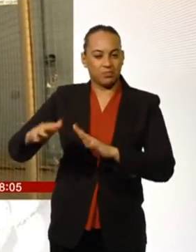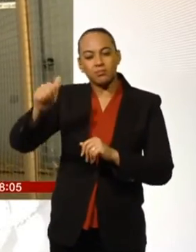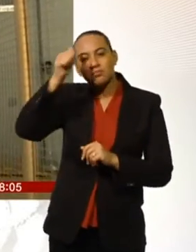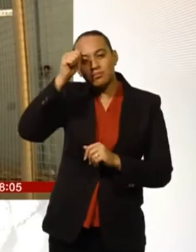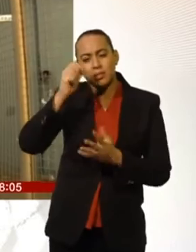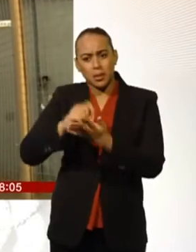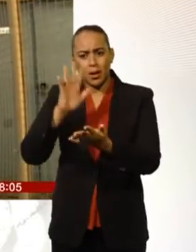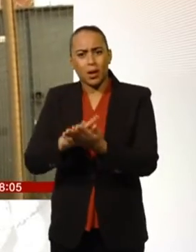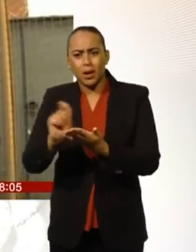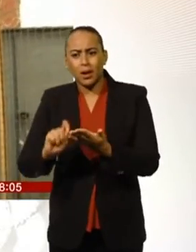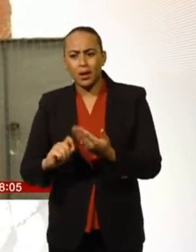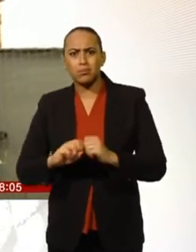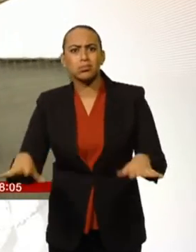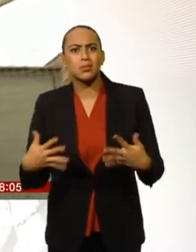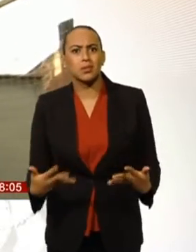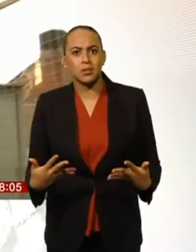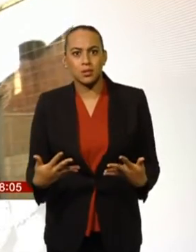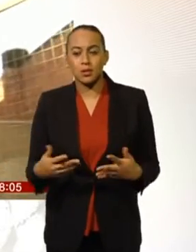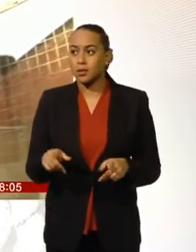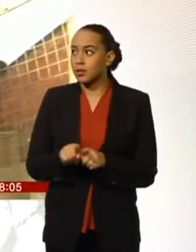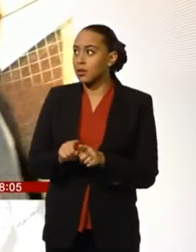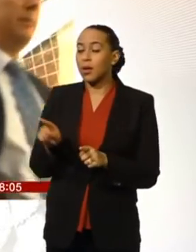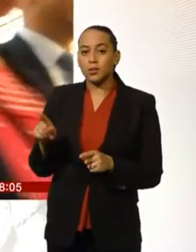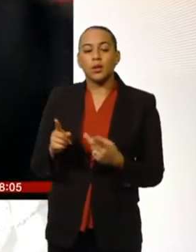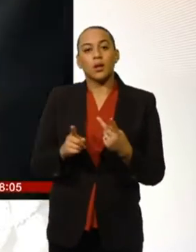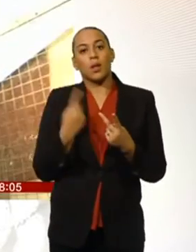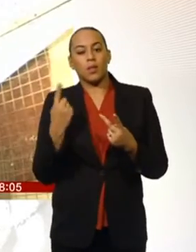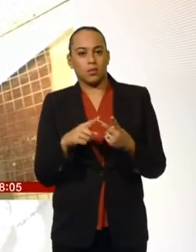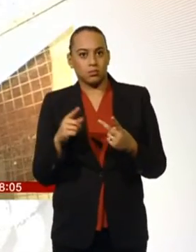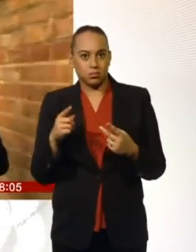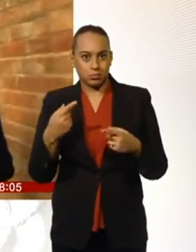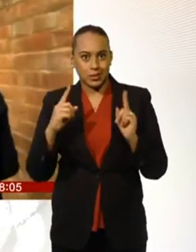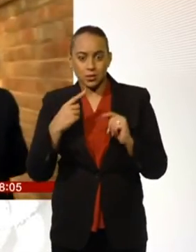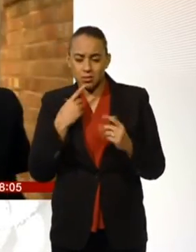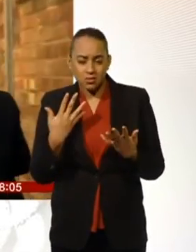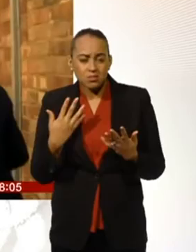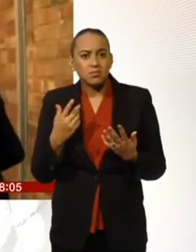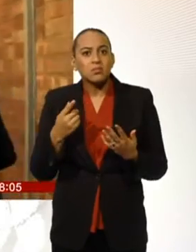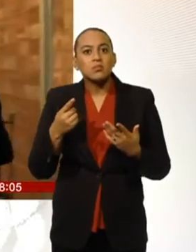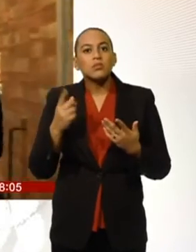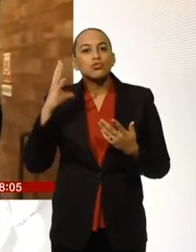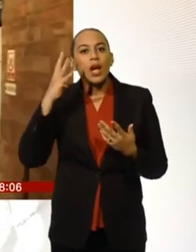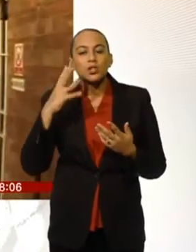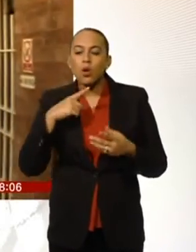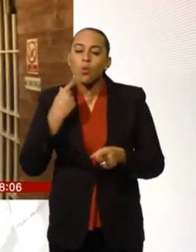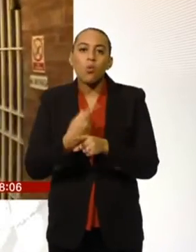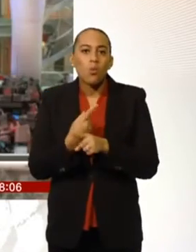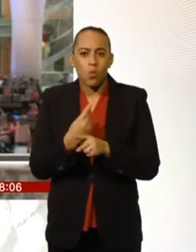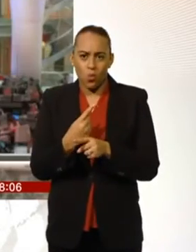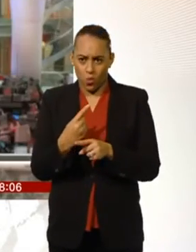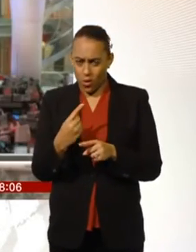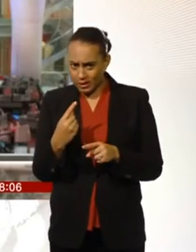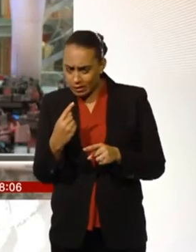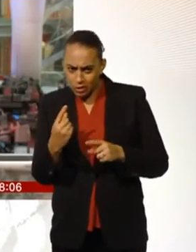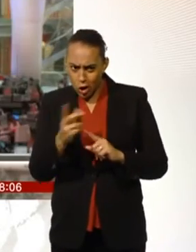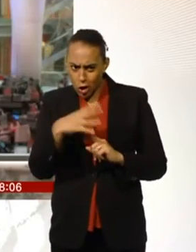on the Today programme, as he's just done on the radio, and said he's peddling myths here. And you have what sounds very much like the big Conservative row that we